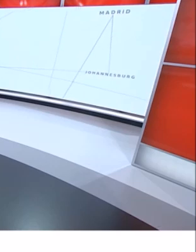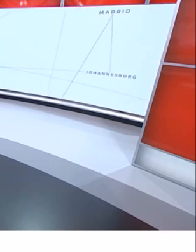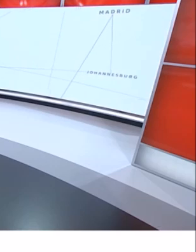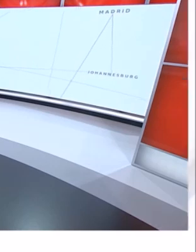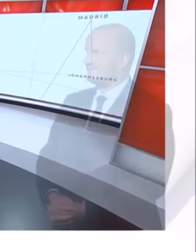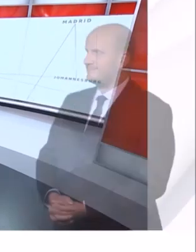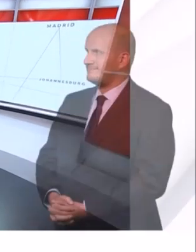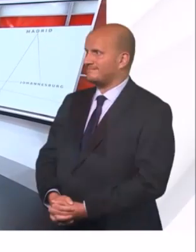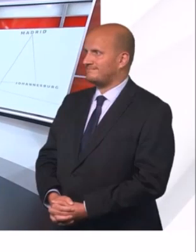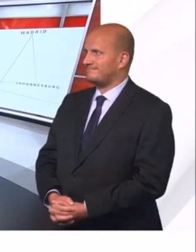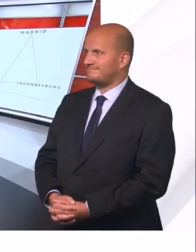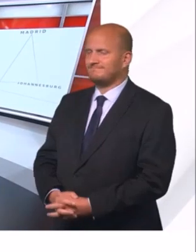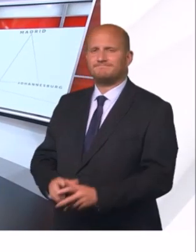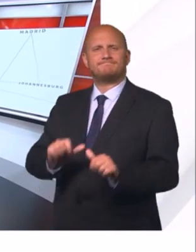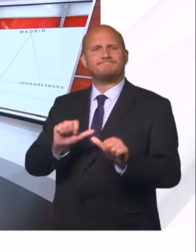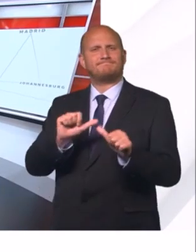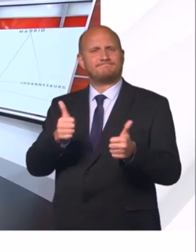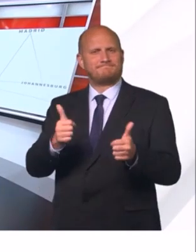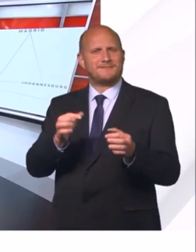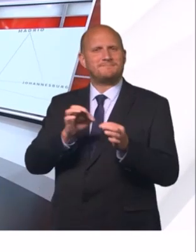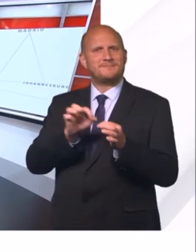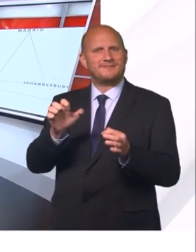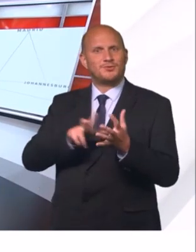Hello and welcome to the BBC News at 1, live from Salford.